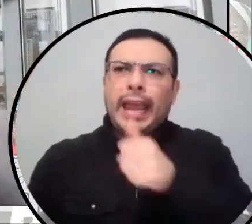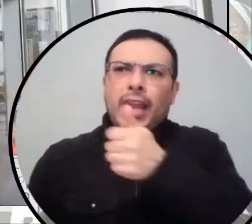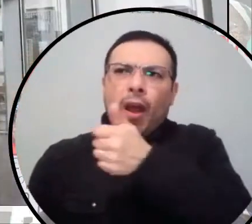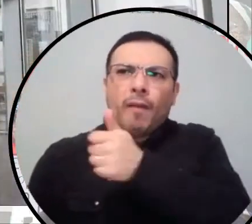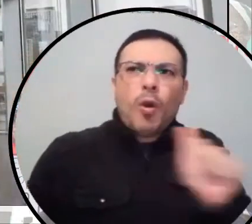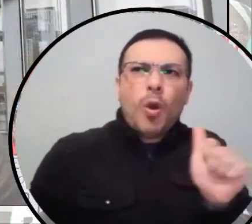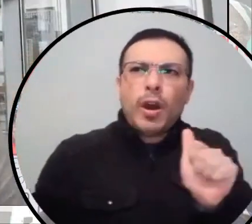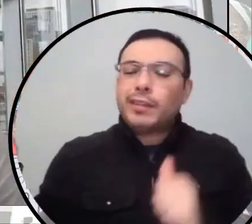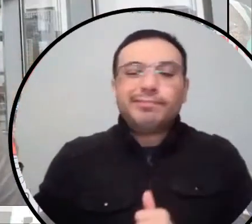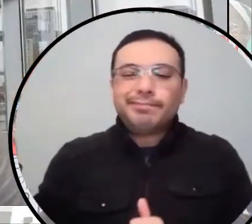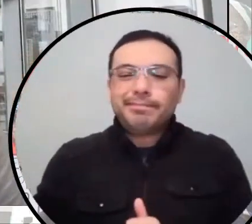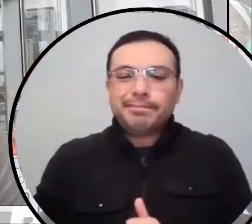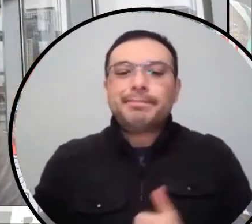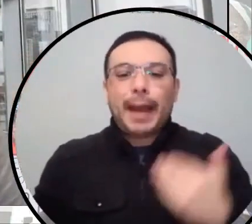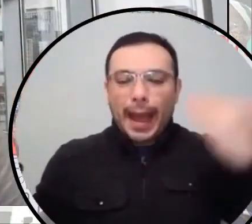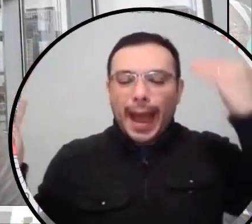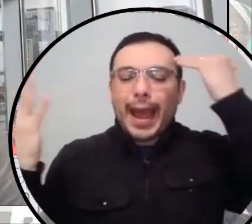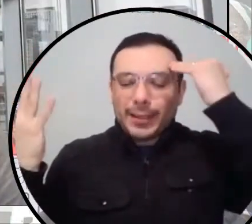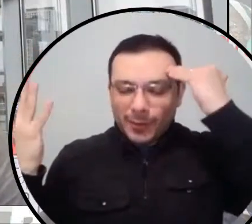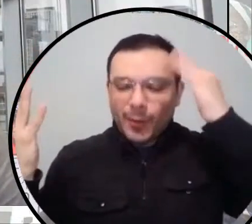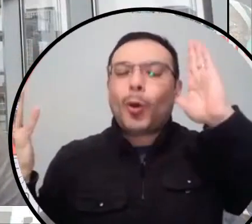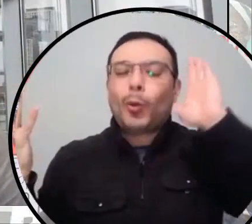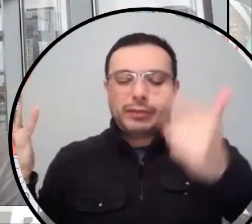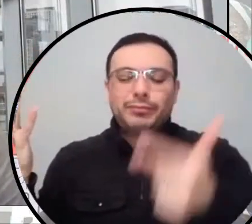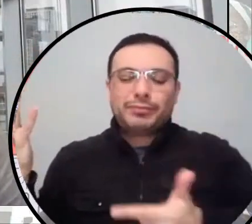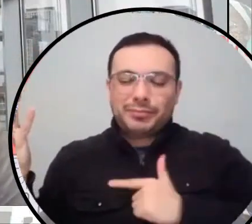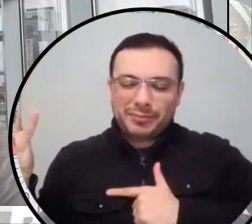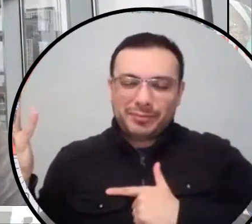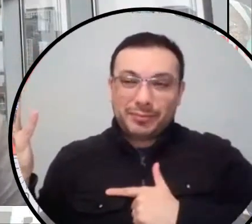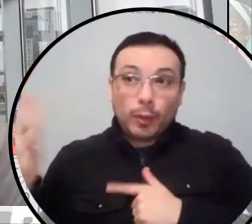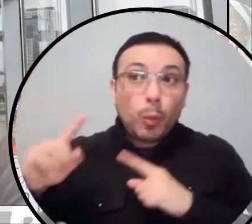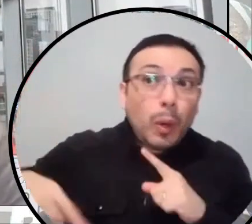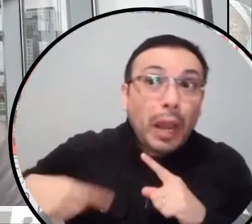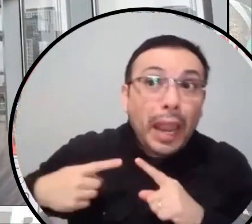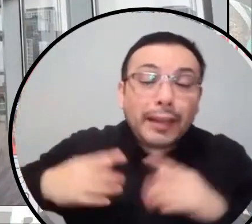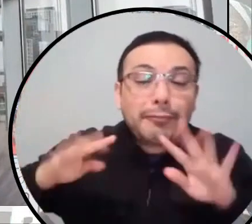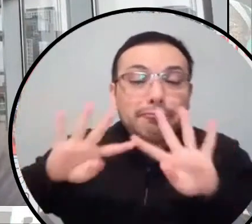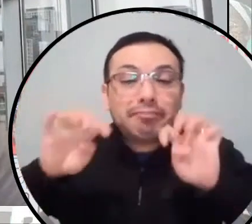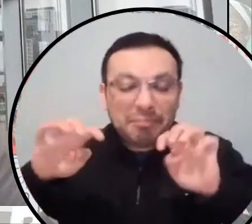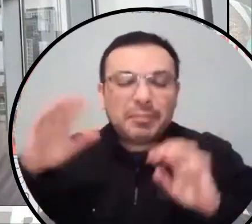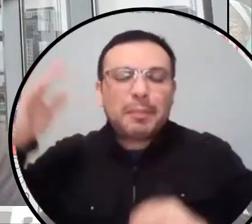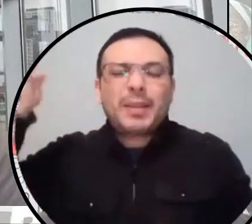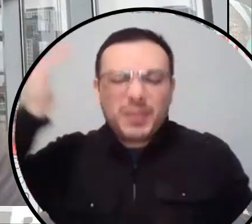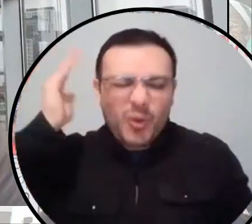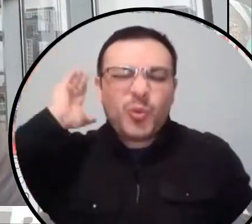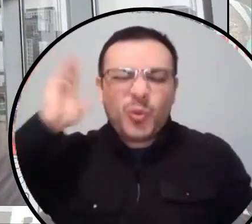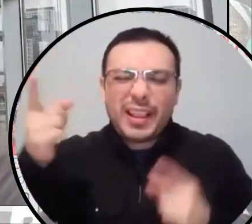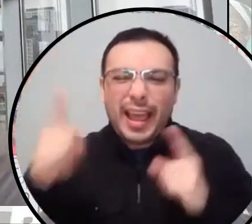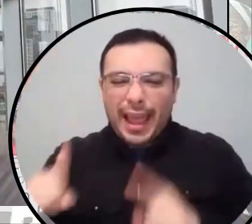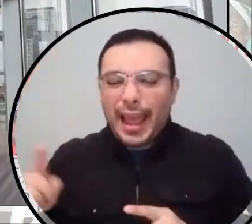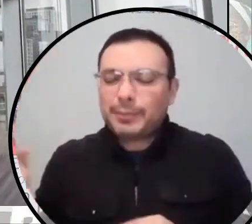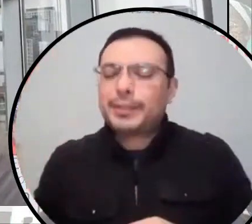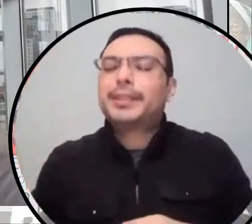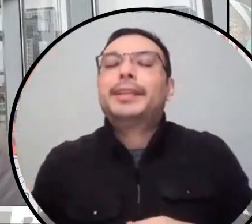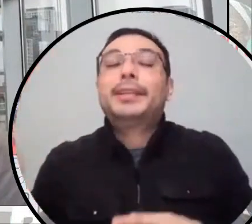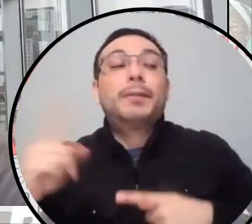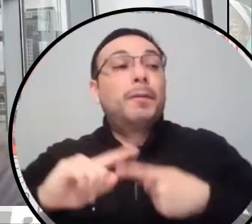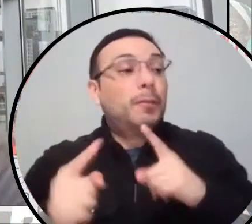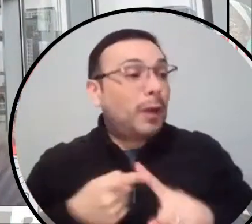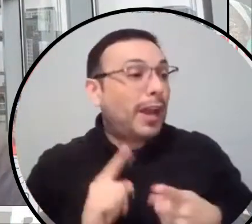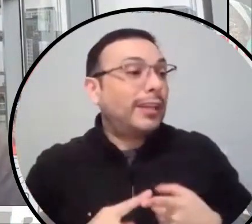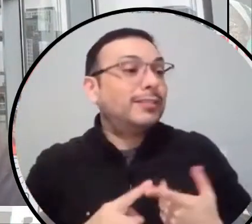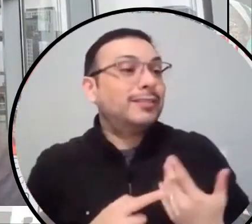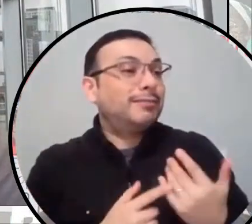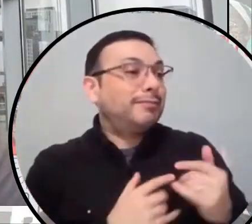was where I was going ultimately. All right. Uh, and for a lot of my friends and colleagues and associates, it was the same thing.